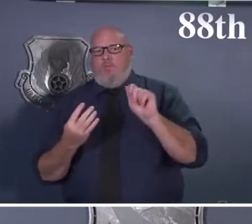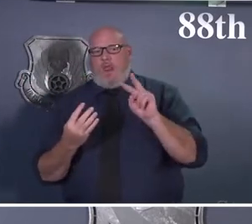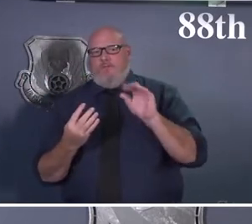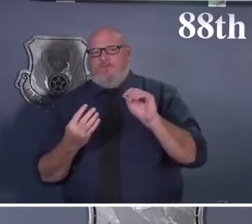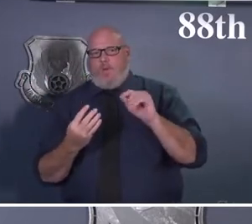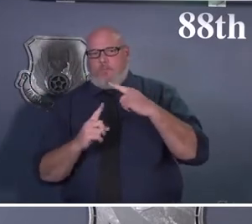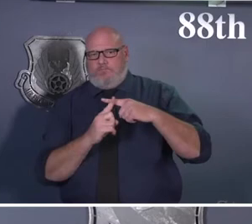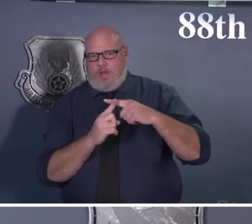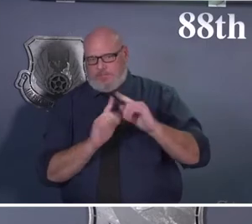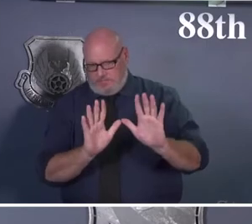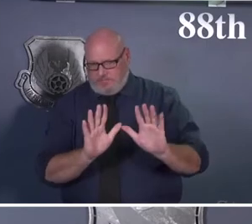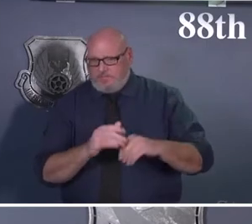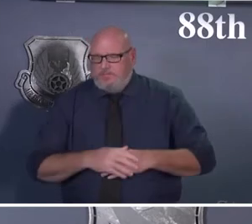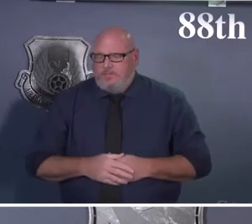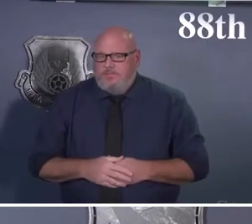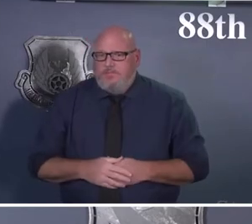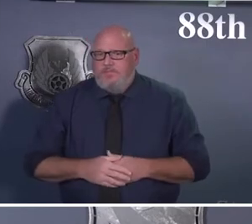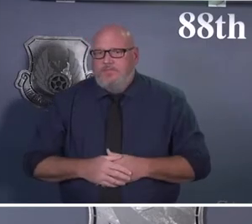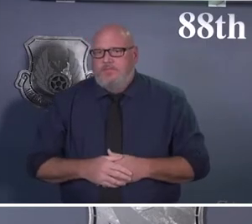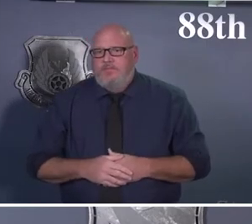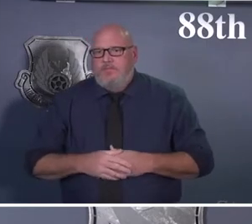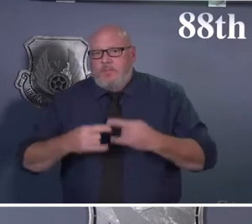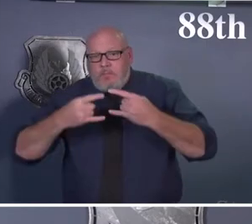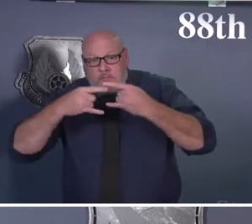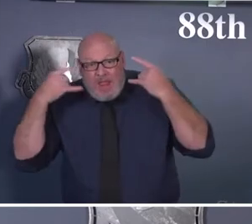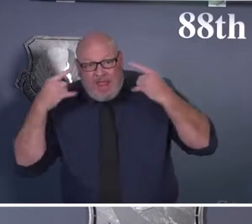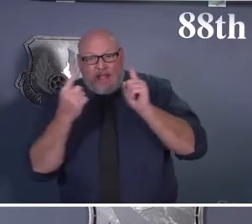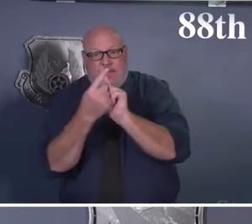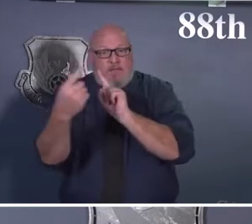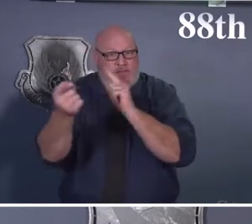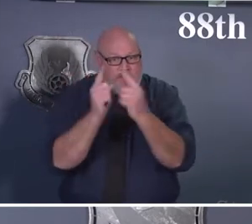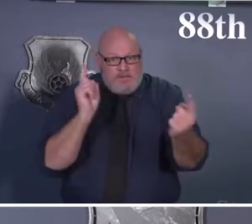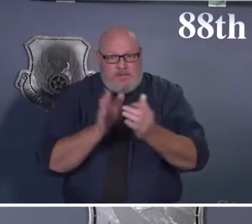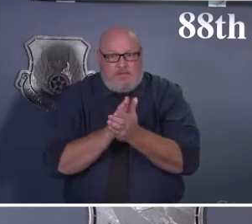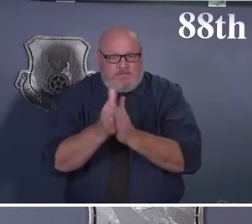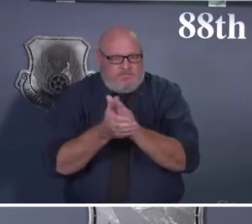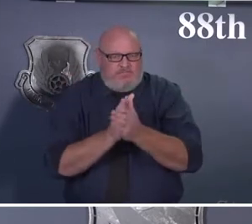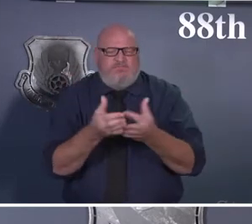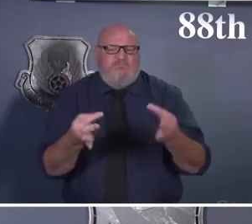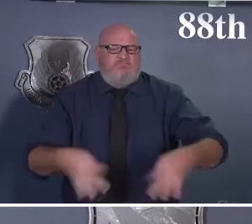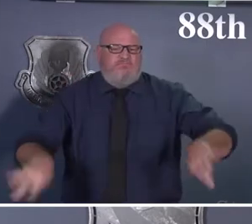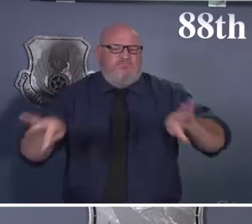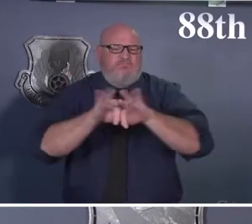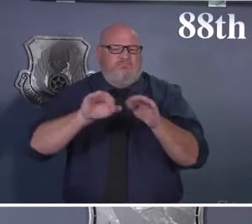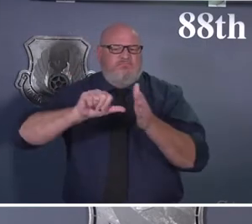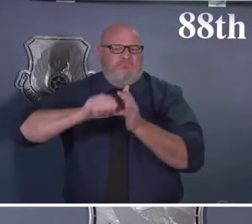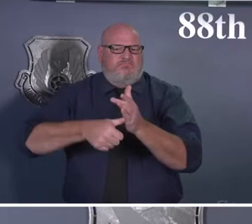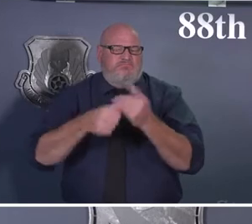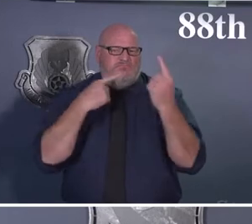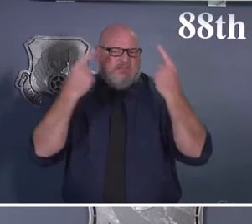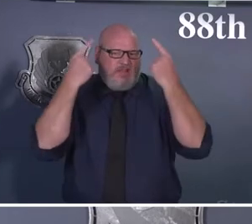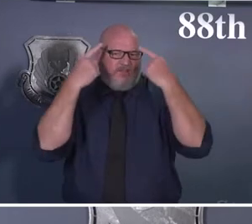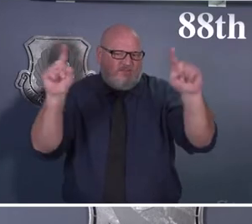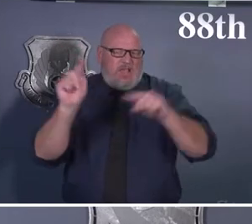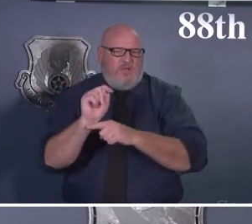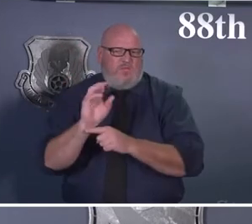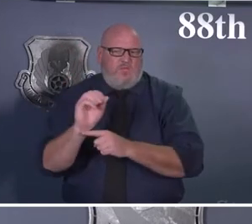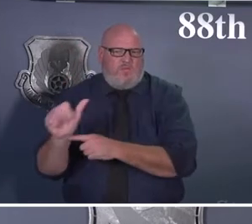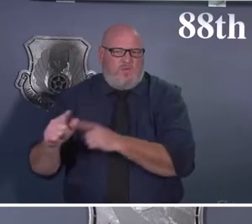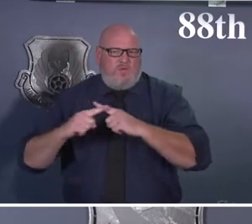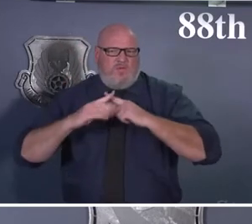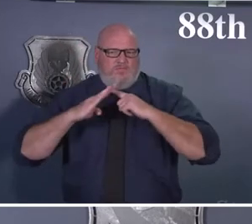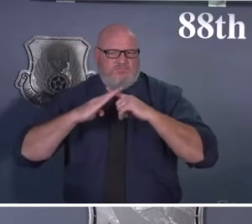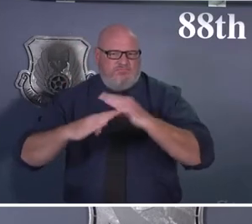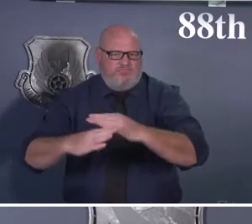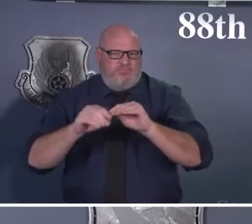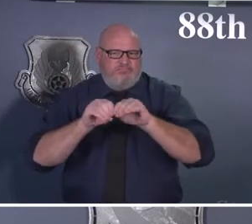And so thanks for that. I'm going to step away. I'll let Major Manning do a little bit more of a deep dive in there, talk about some of the services. What does Charlie look